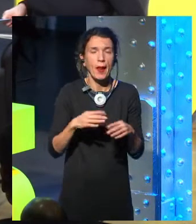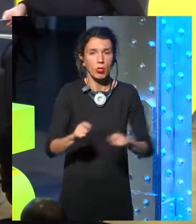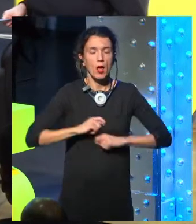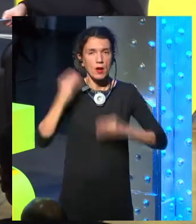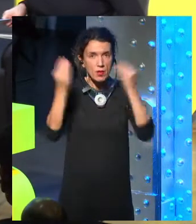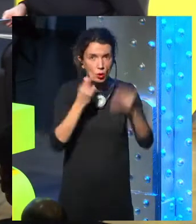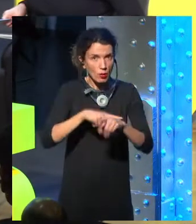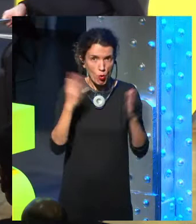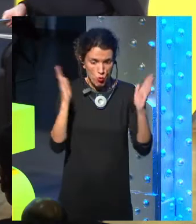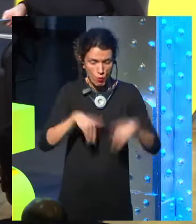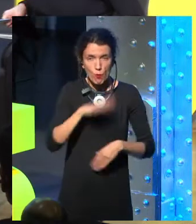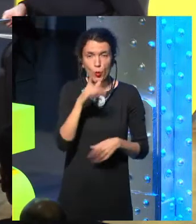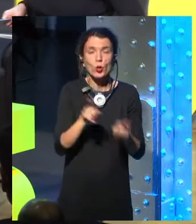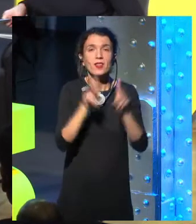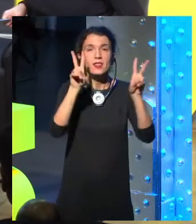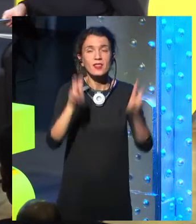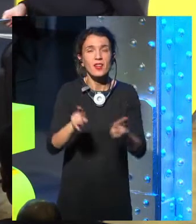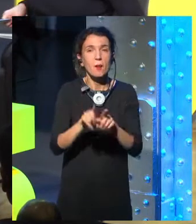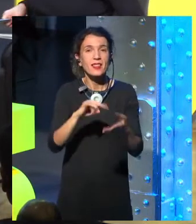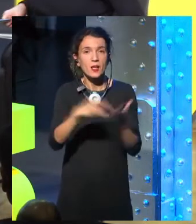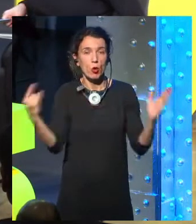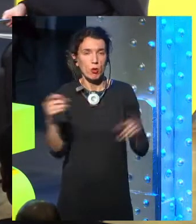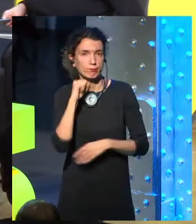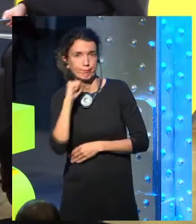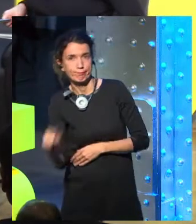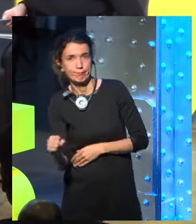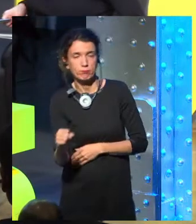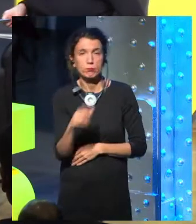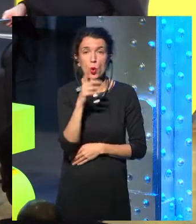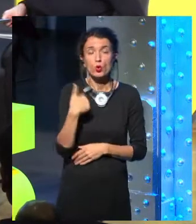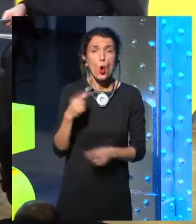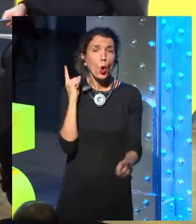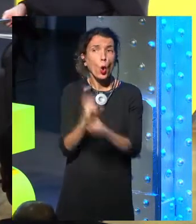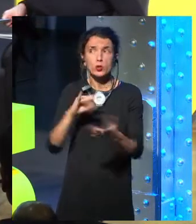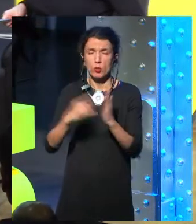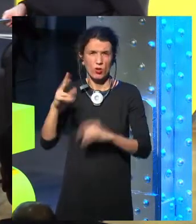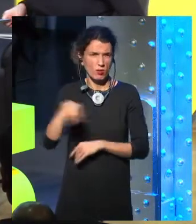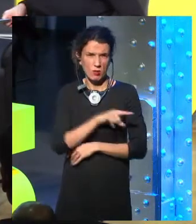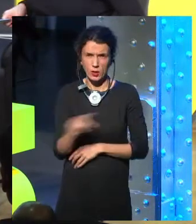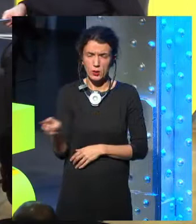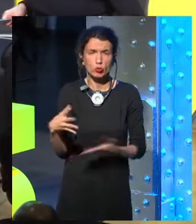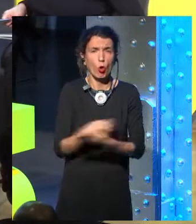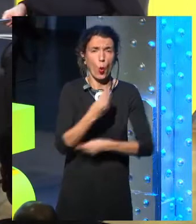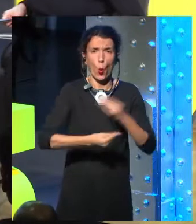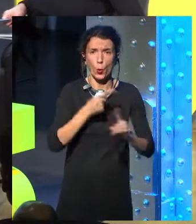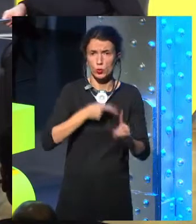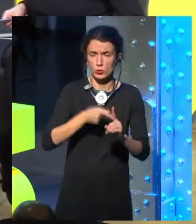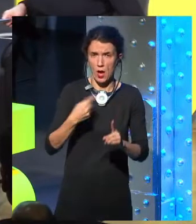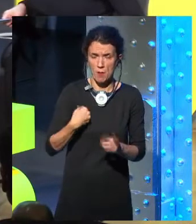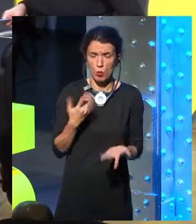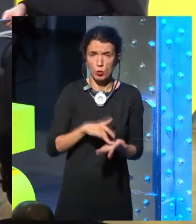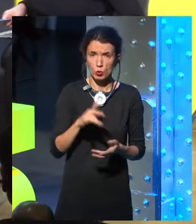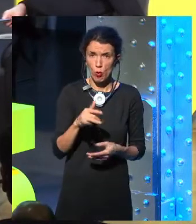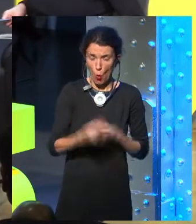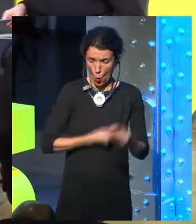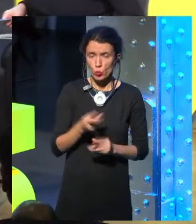solutions. And I personally love technology. We need it. It's not that we shouldn't have a lot of it, but our relationship with it is a little bit bad right now. It's a little bit